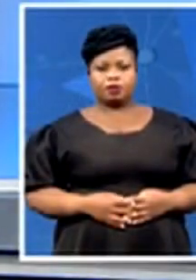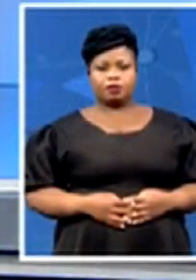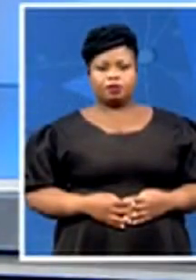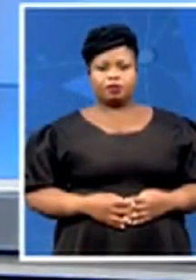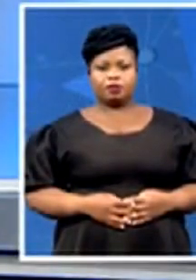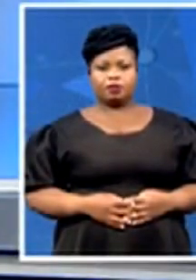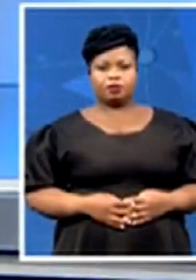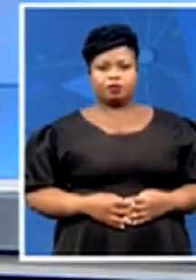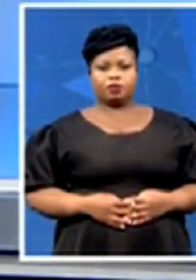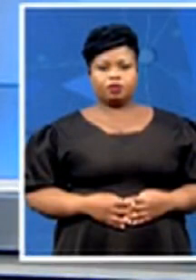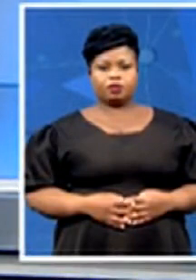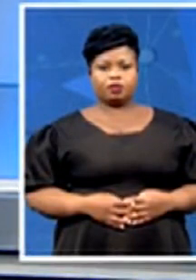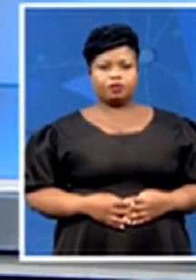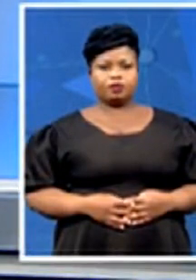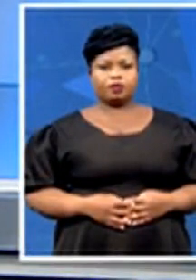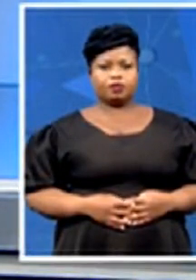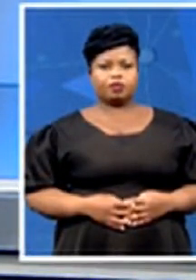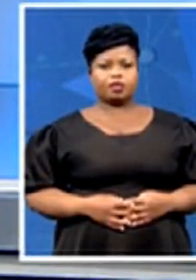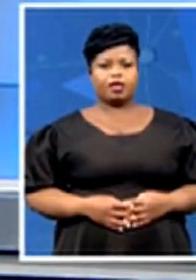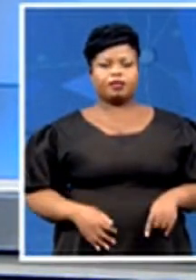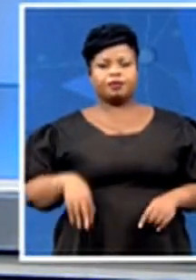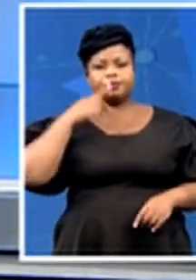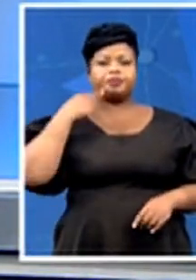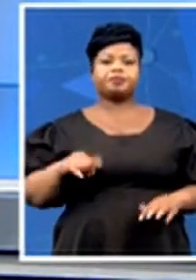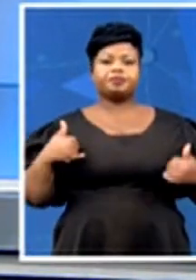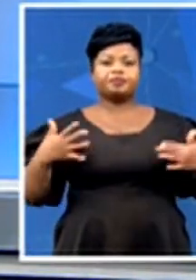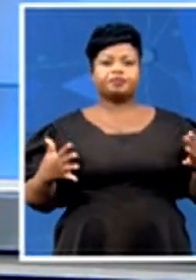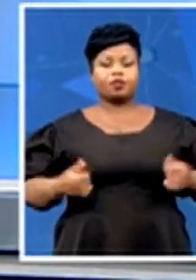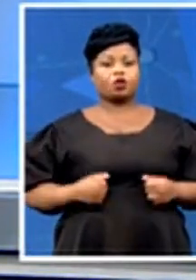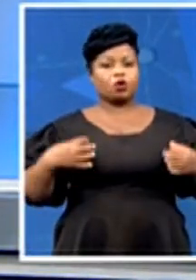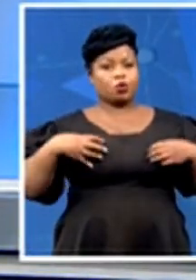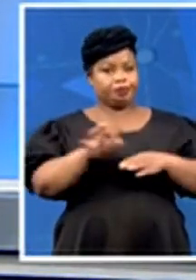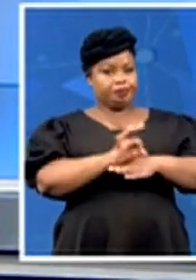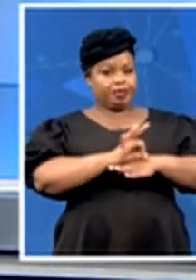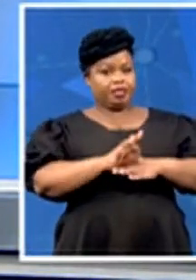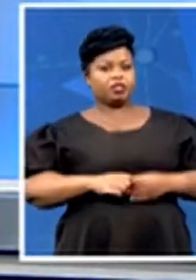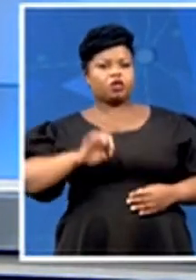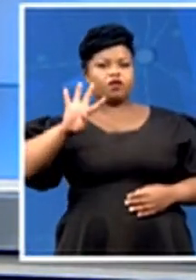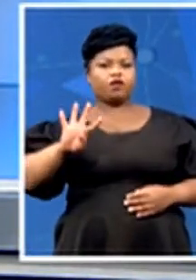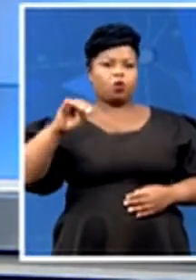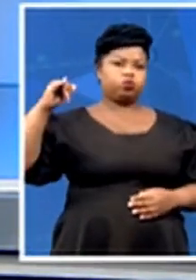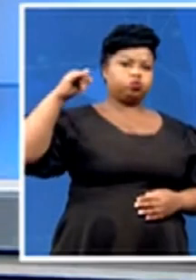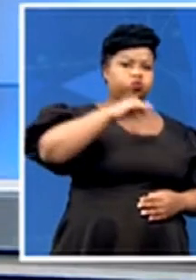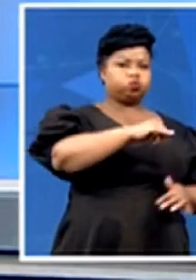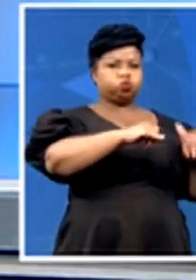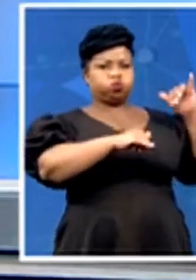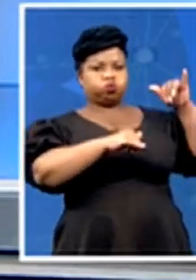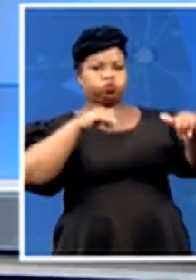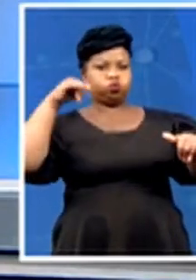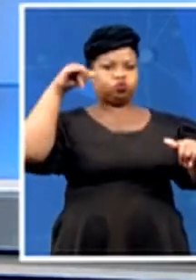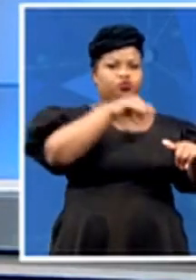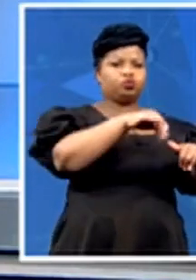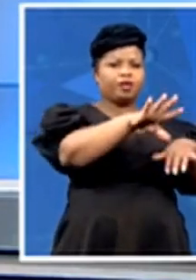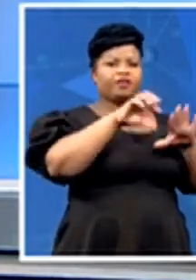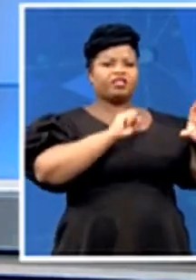russia has started its own evacuation plans and sent four military planes to evacuate 500 russian citizens and those